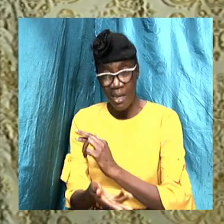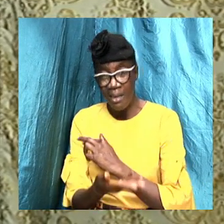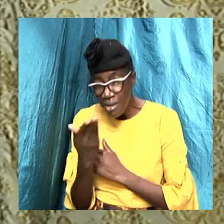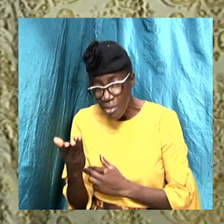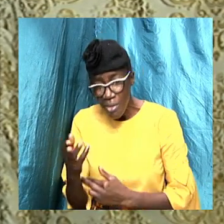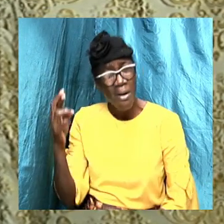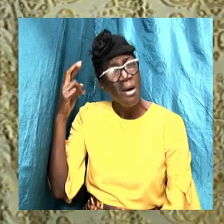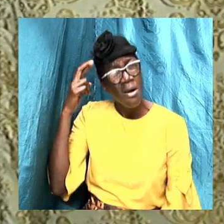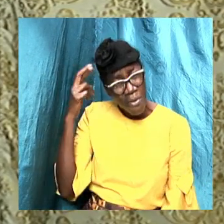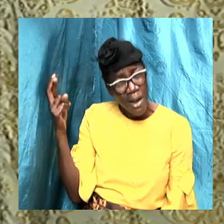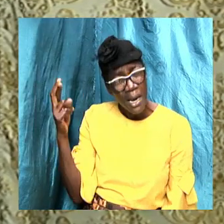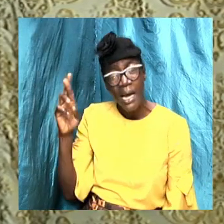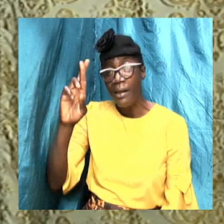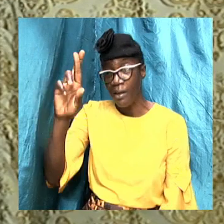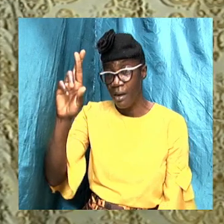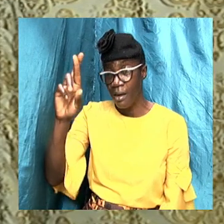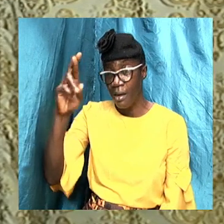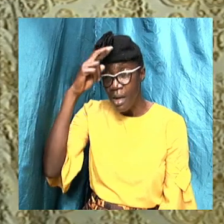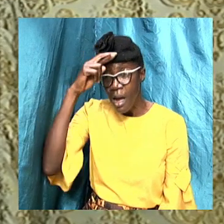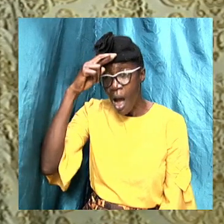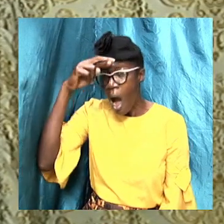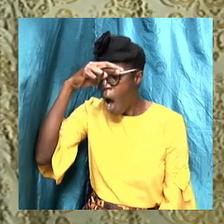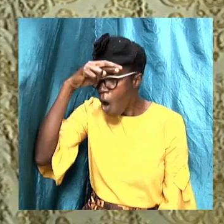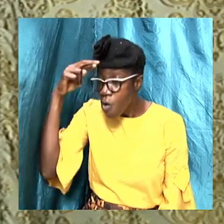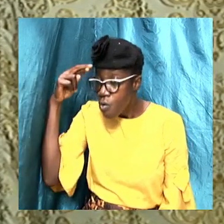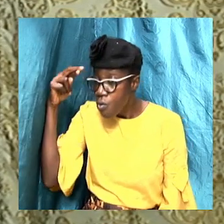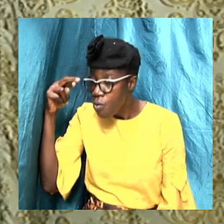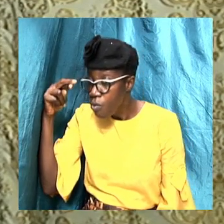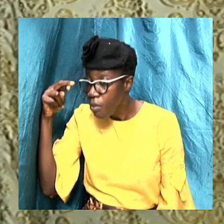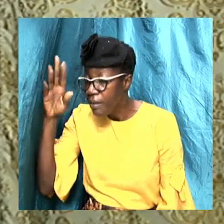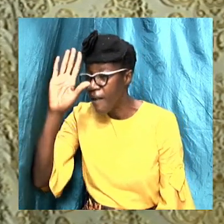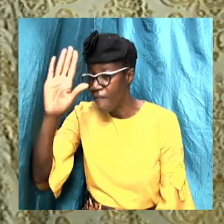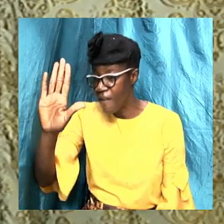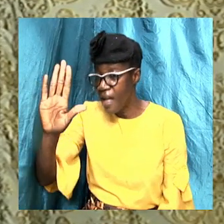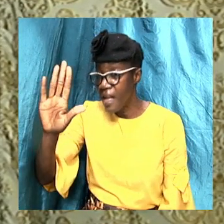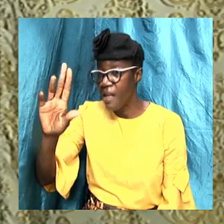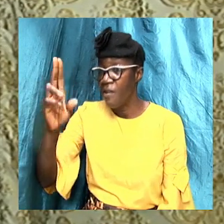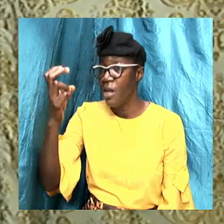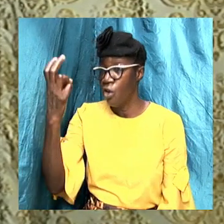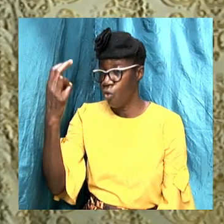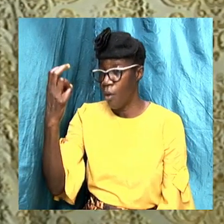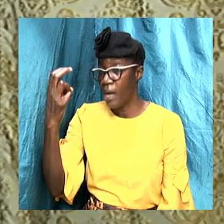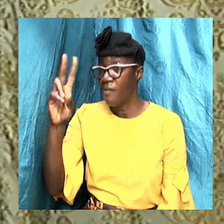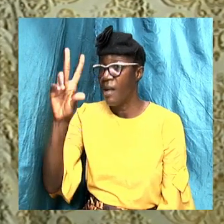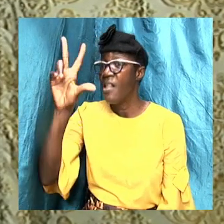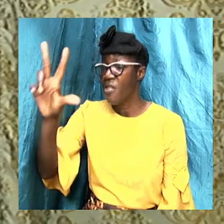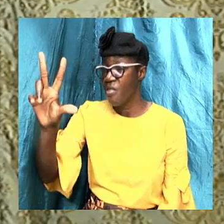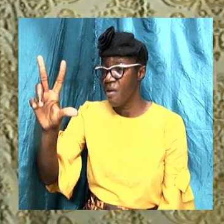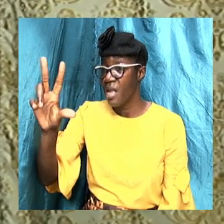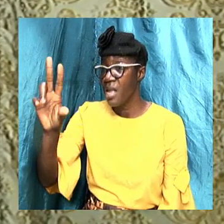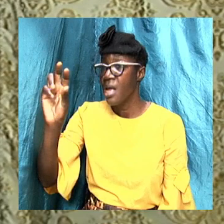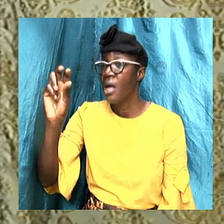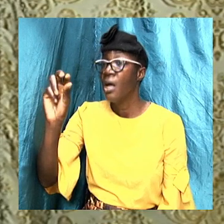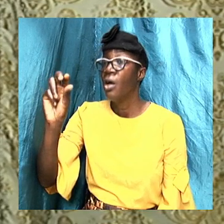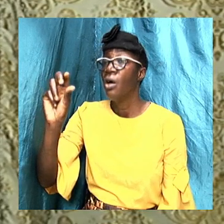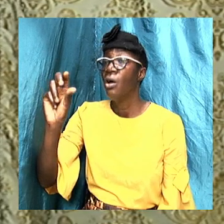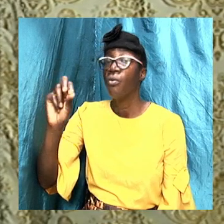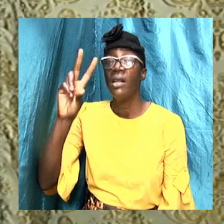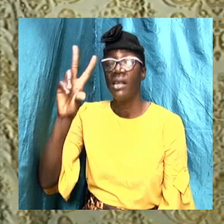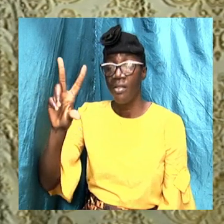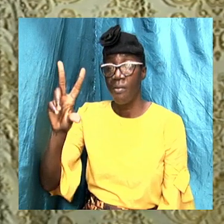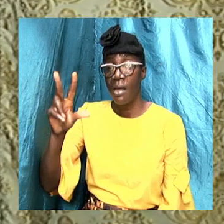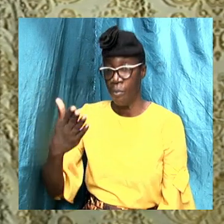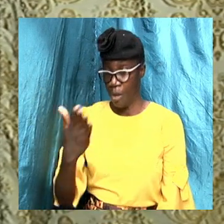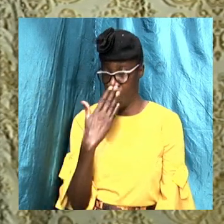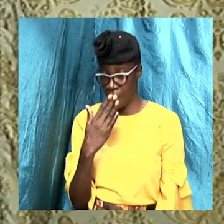Romans 5, verse 12, and Romans 3, verses 23. Before someone can repent, he